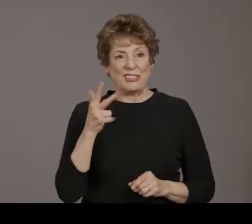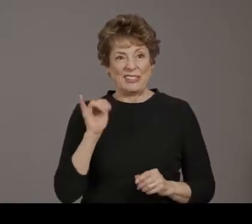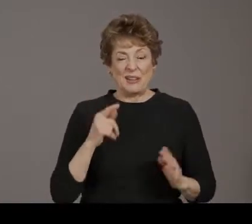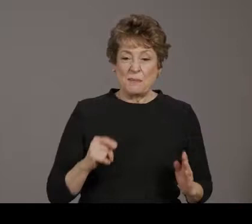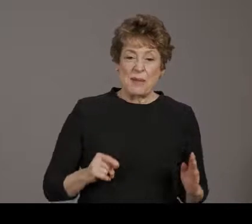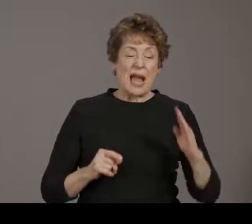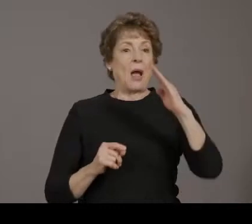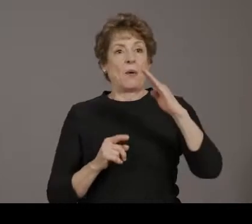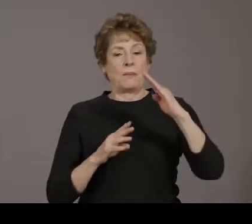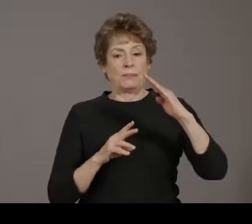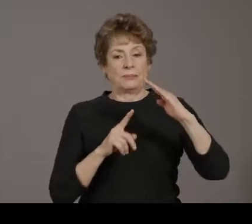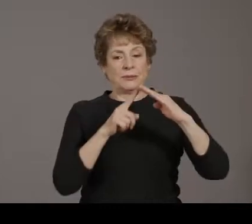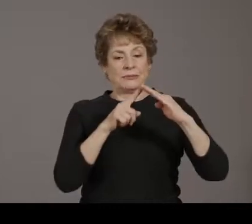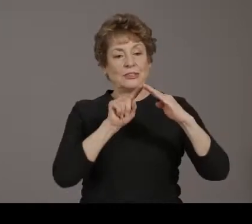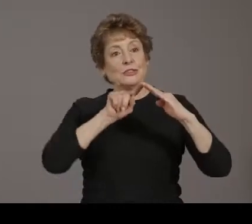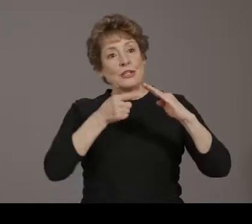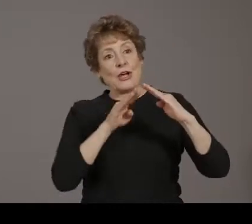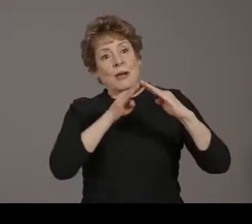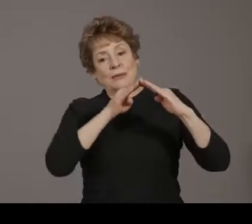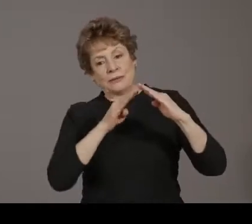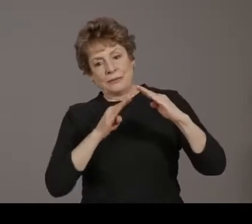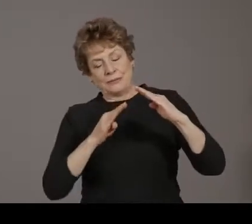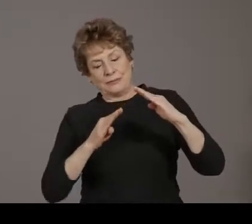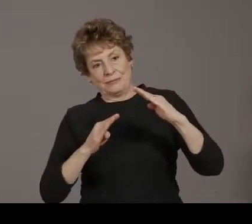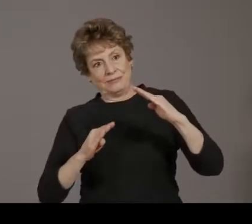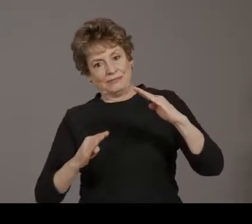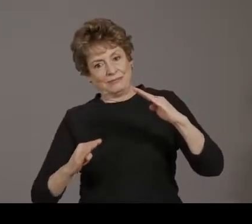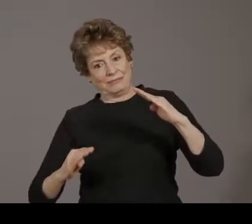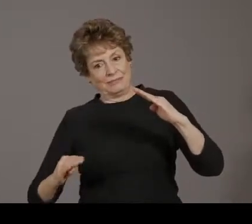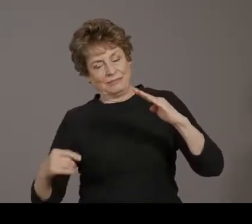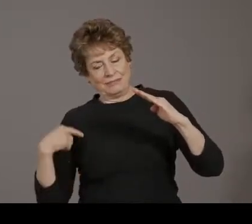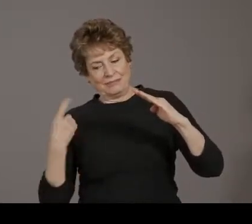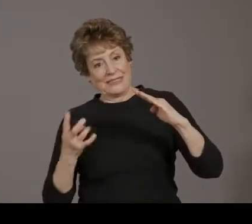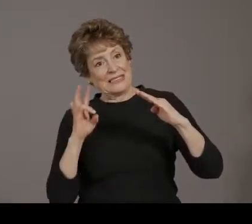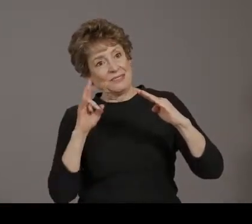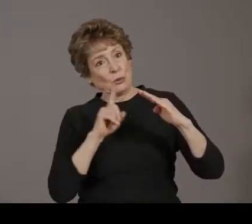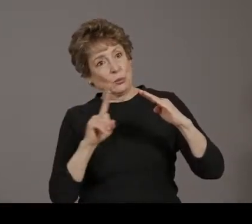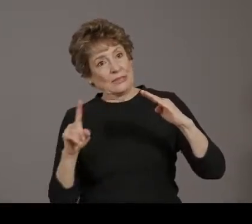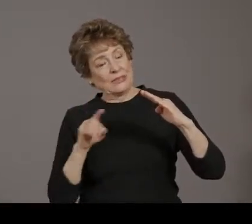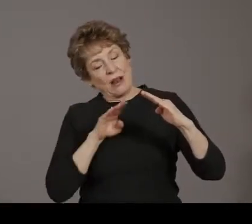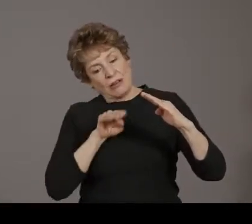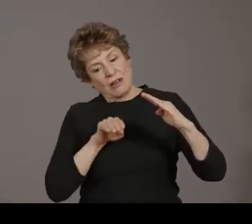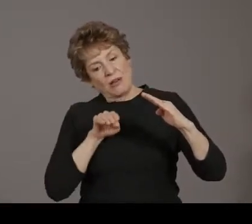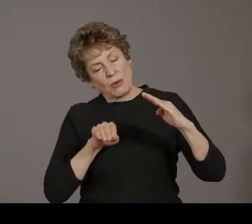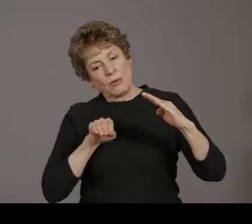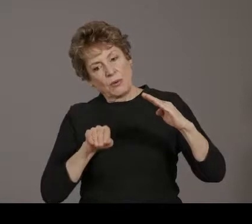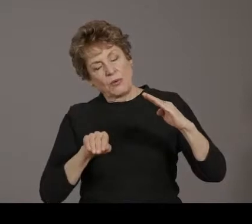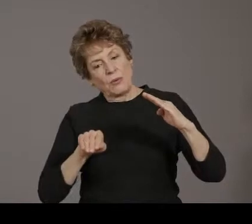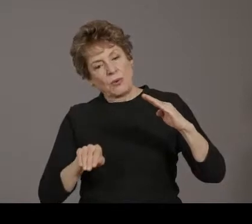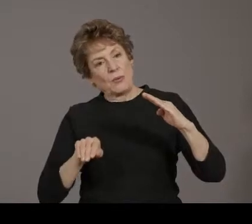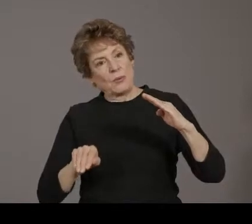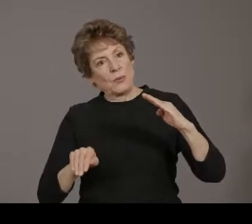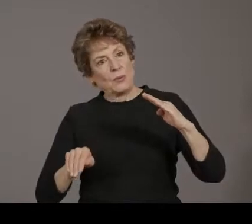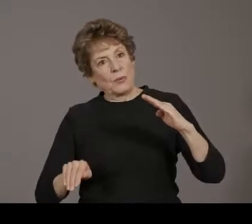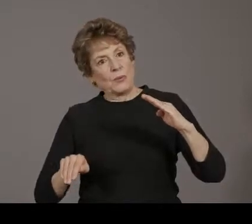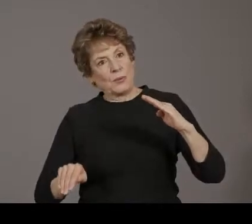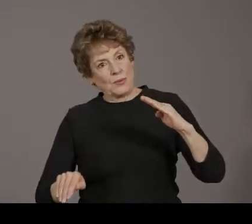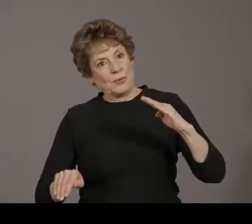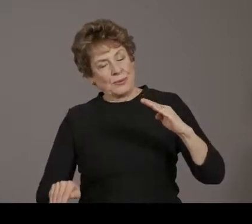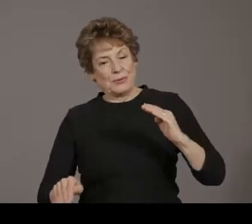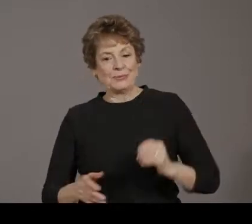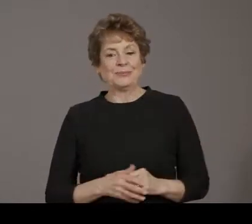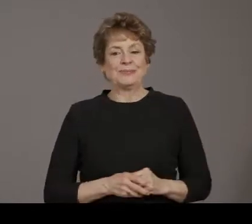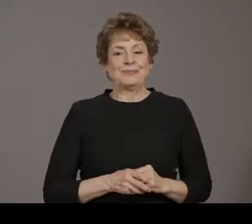Arizona for the past seven consecutive weeks. So fewer than 20,000 cases were reported the week of January 31st, and they